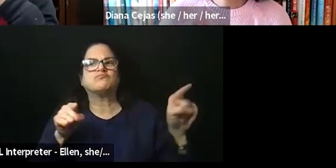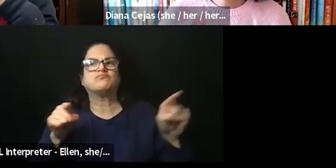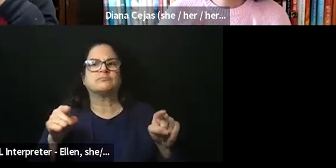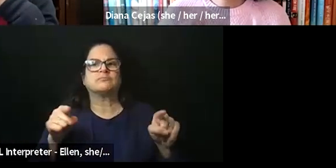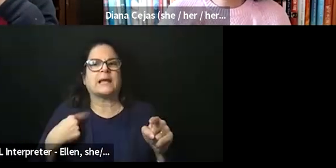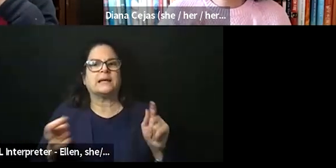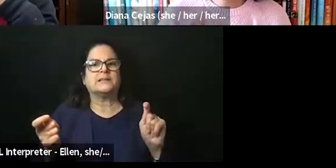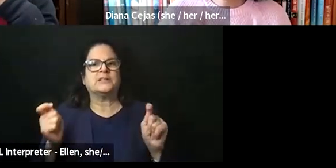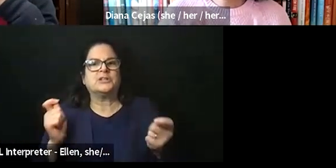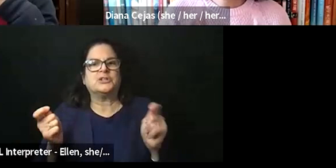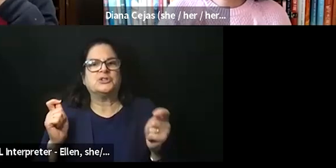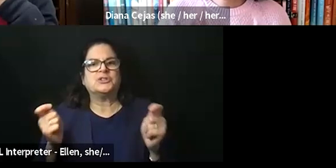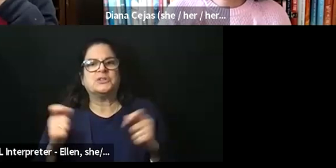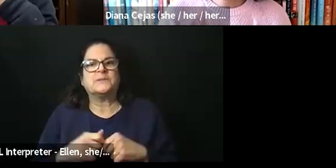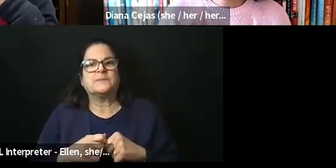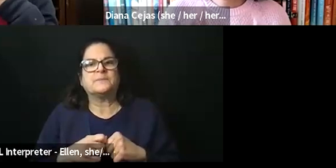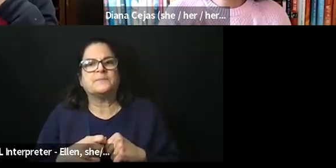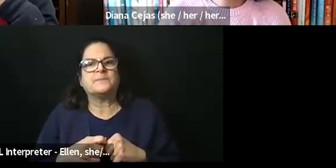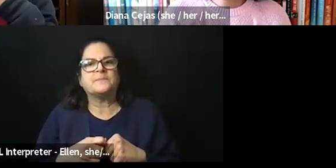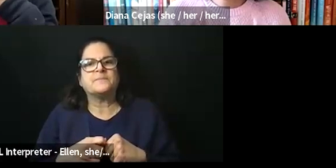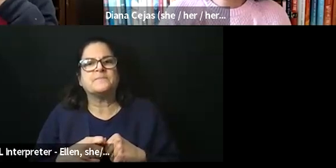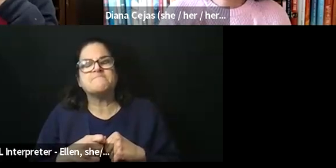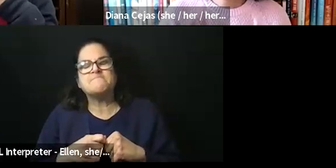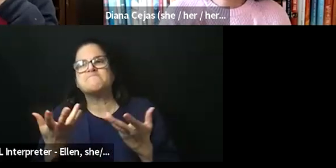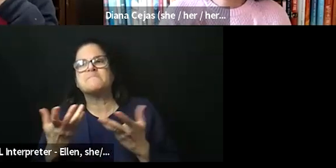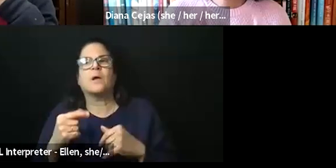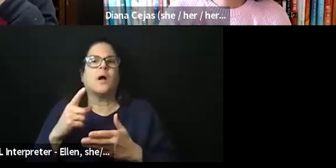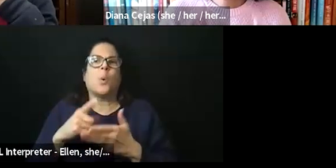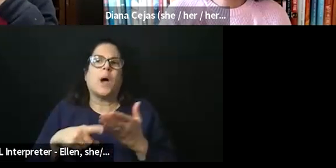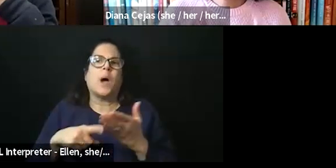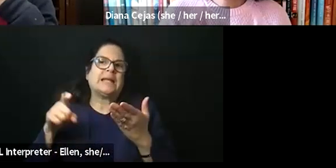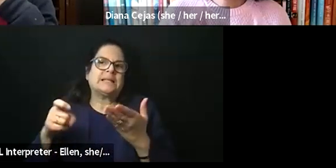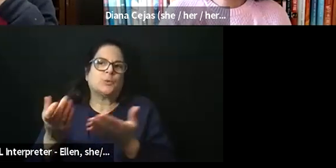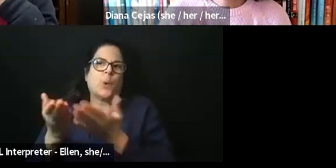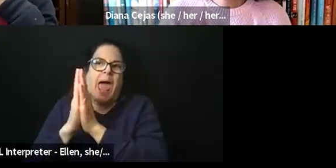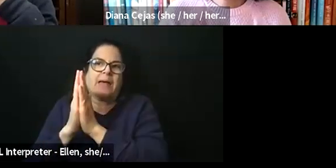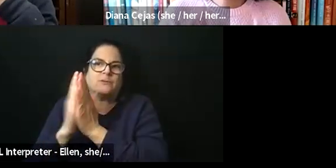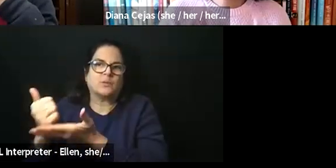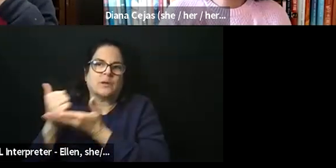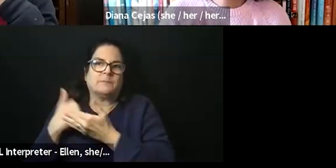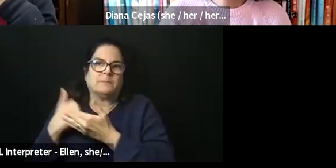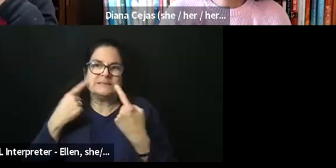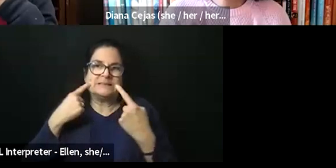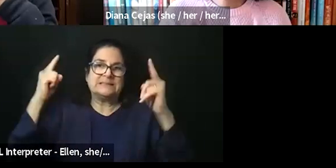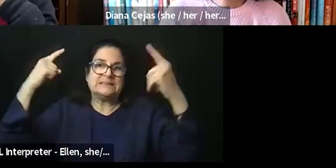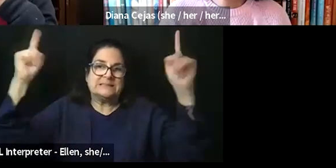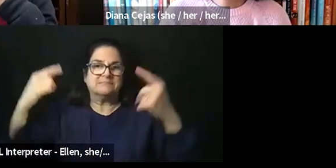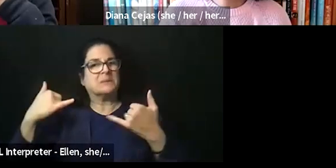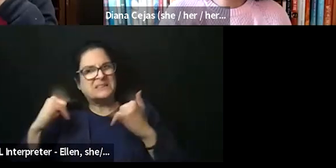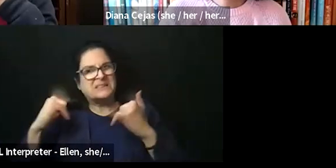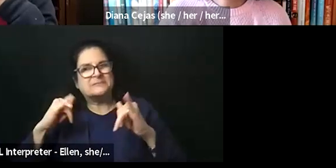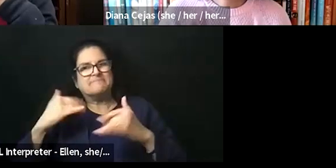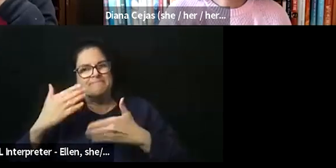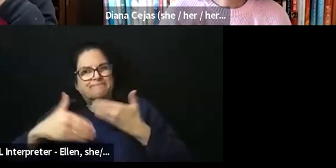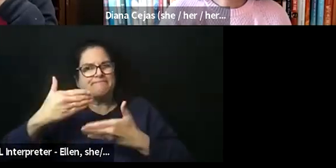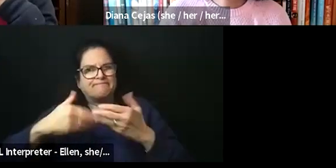in terms of the things that I ask for to make me successful. So it's still a work in progress, but happy to be here. And I'm excited to